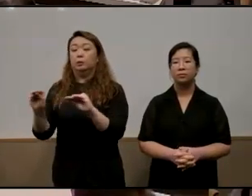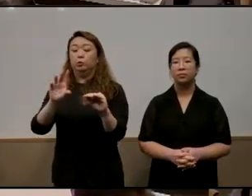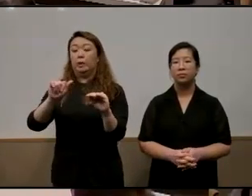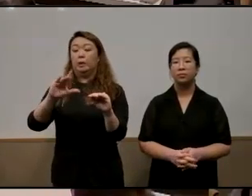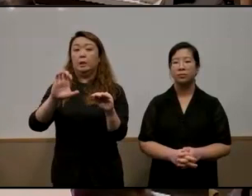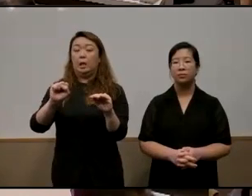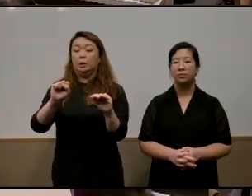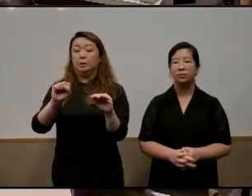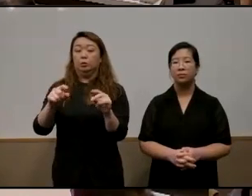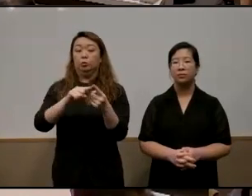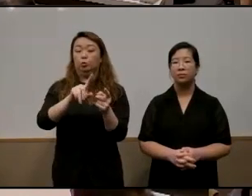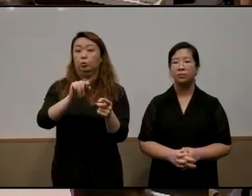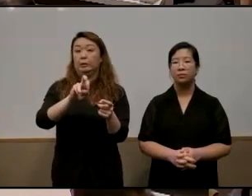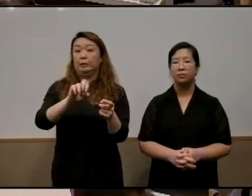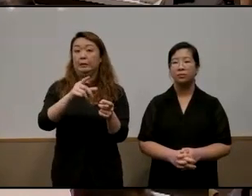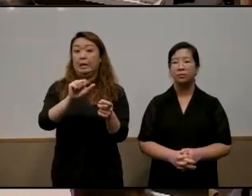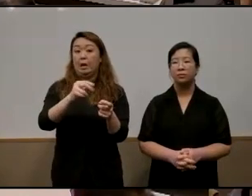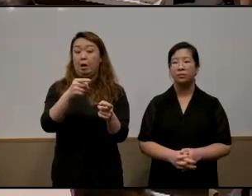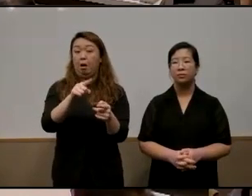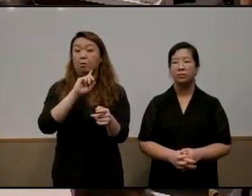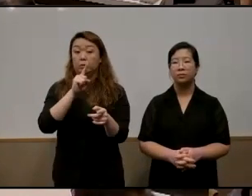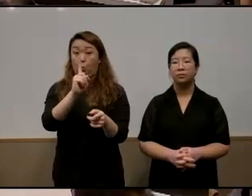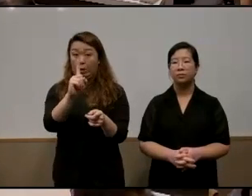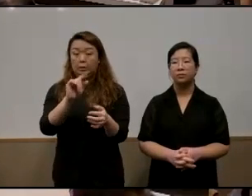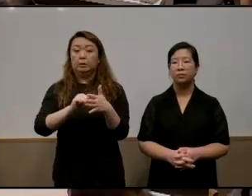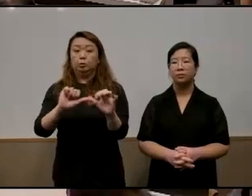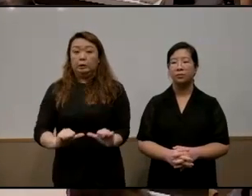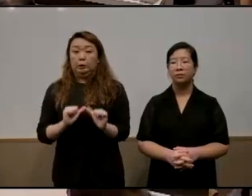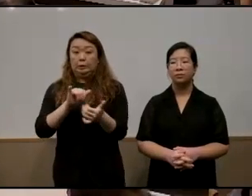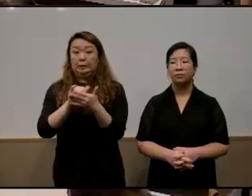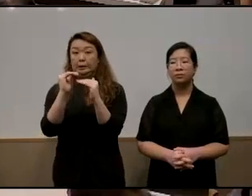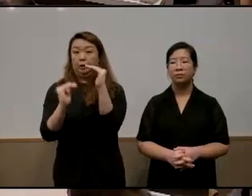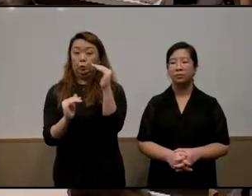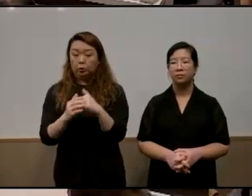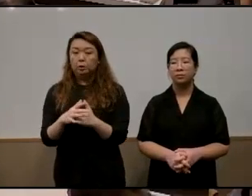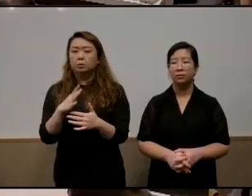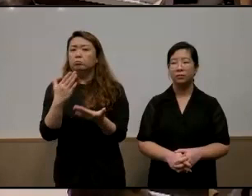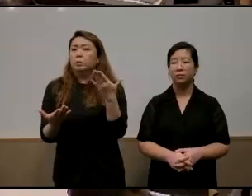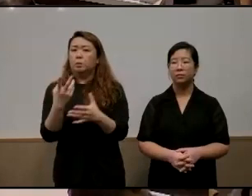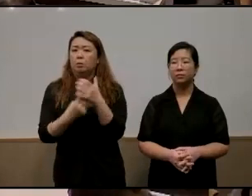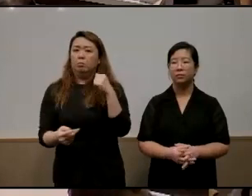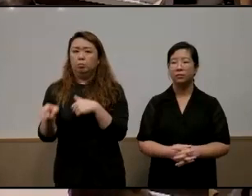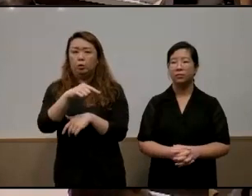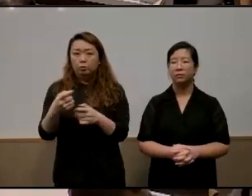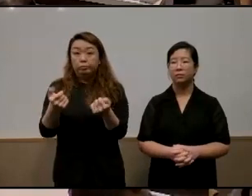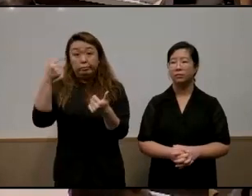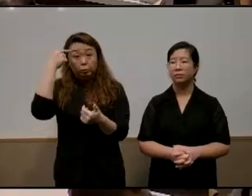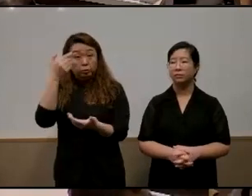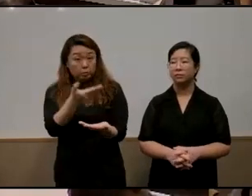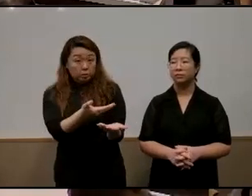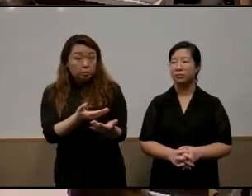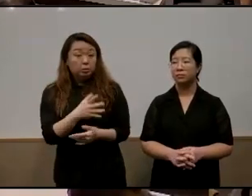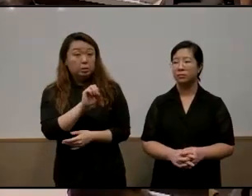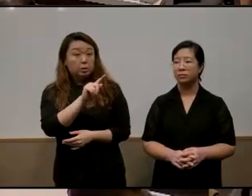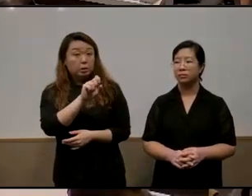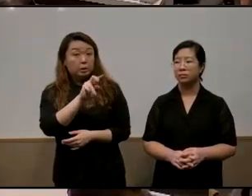is certainly one such attempt at trying to address some of this inequality uh maybe both of you all your quick thoughts on that uh